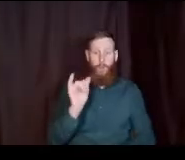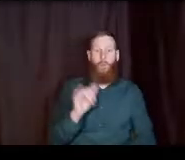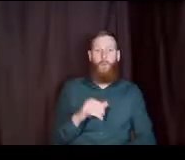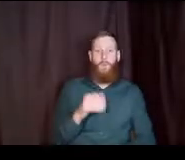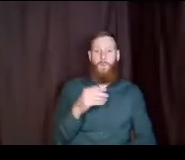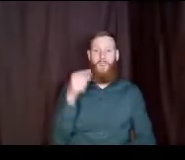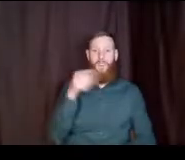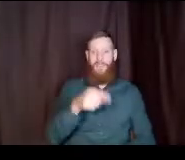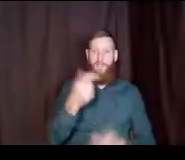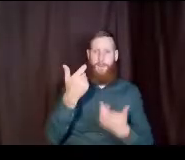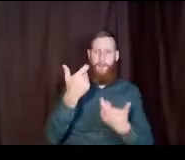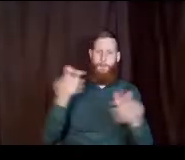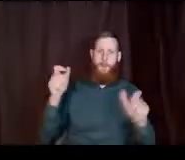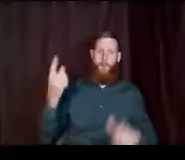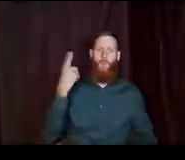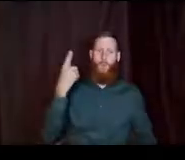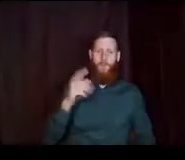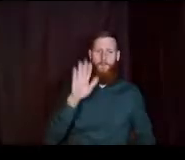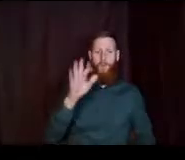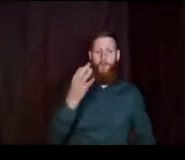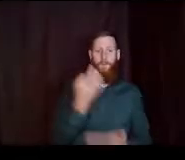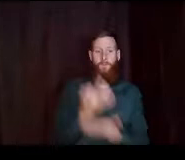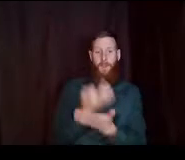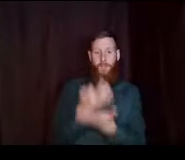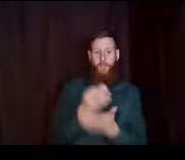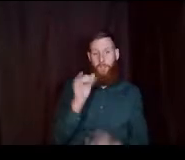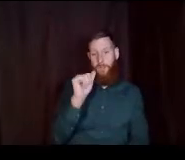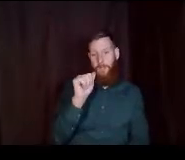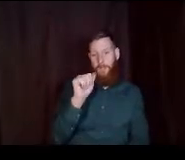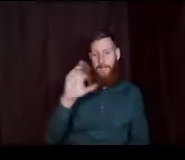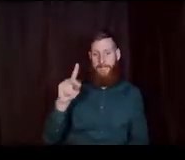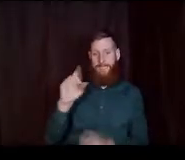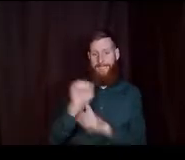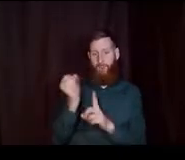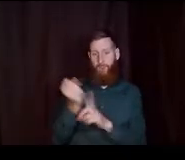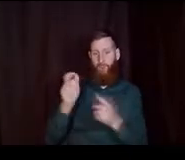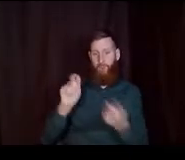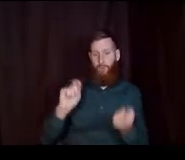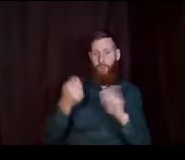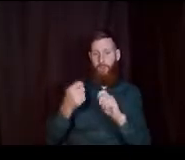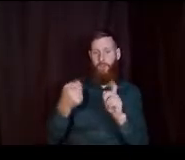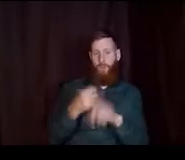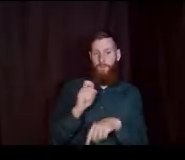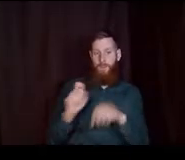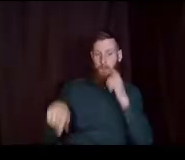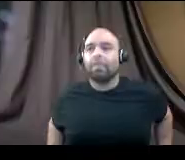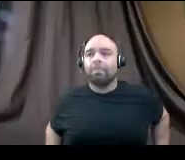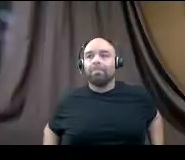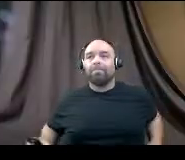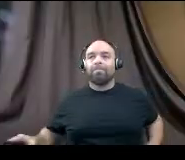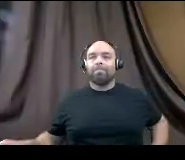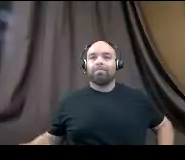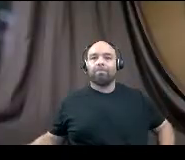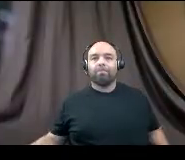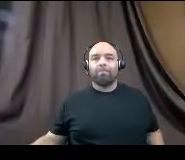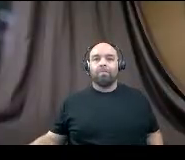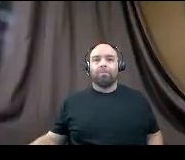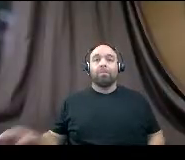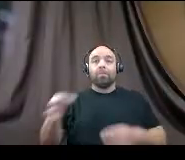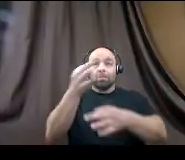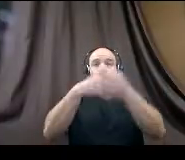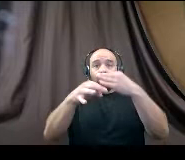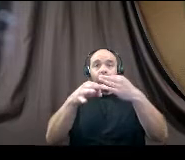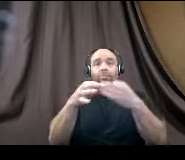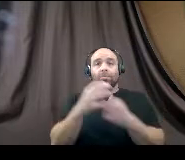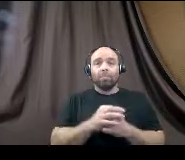big one if your financial aid situation has changed from 2019 to 2020 um especially if you've